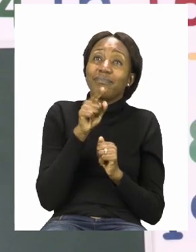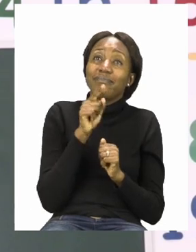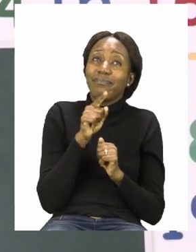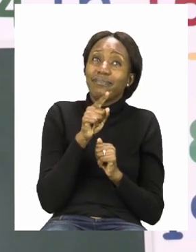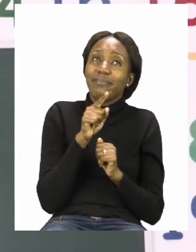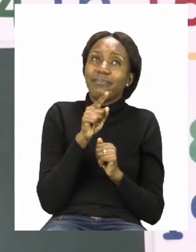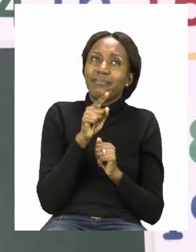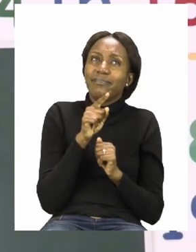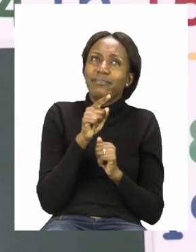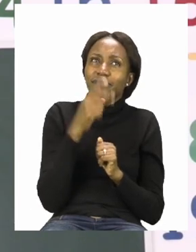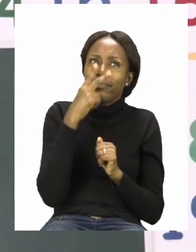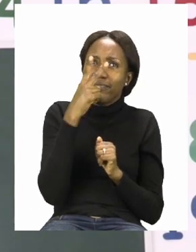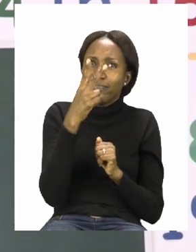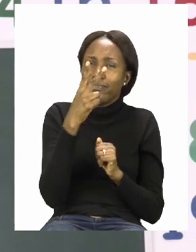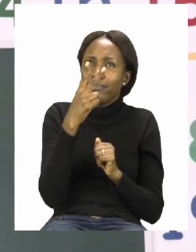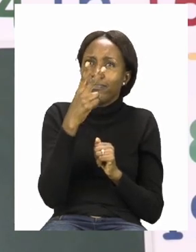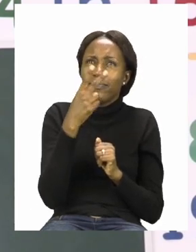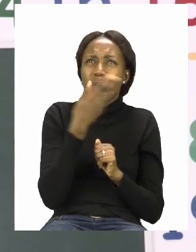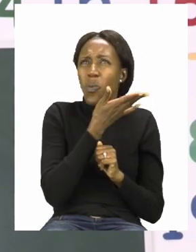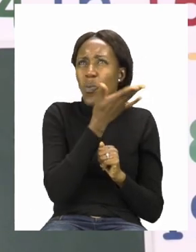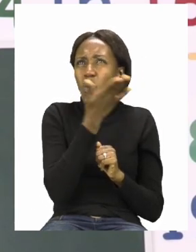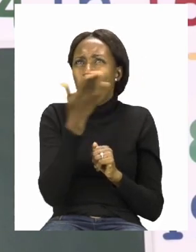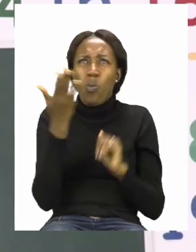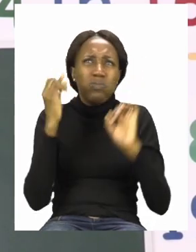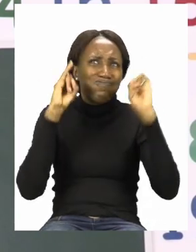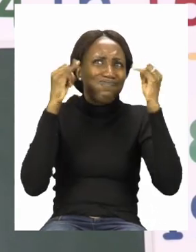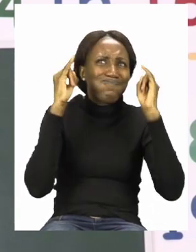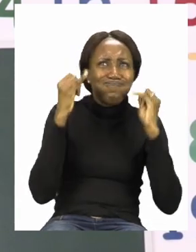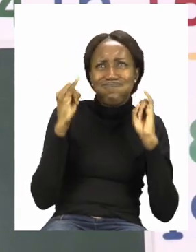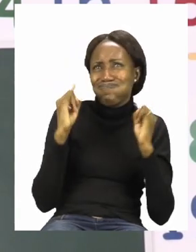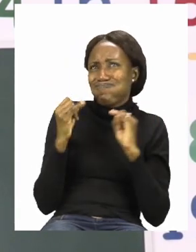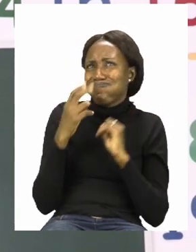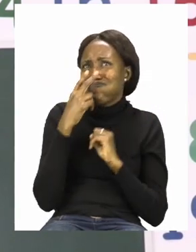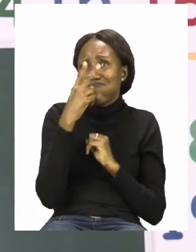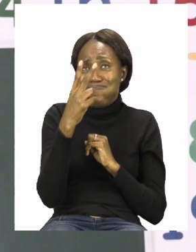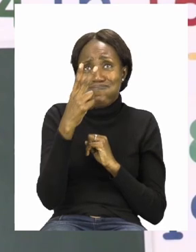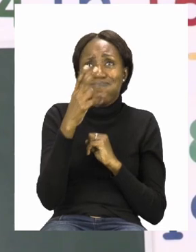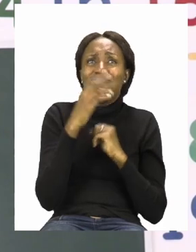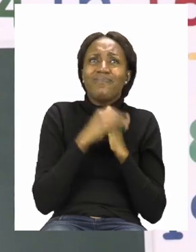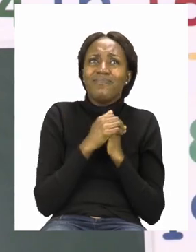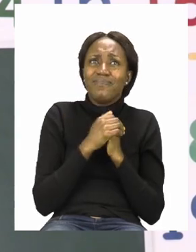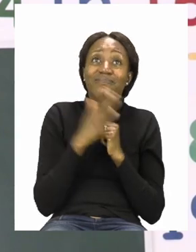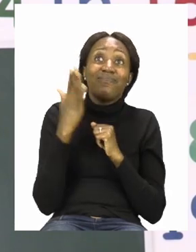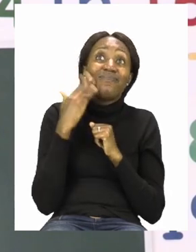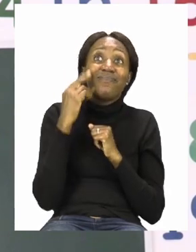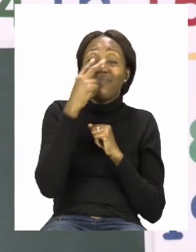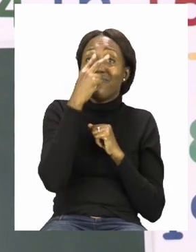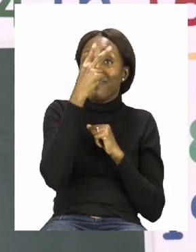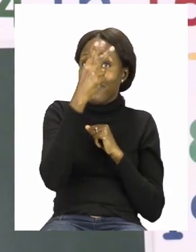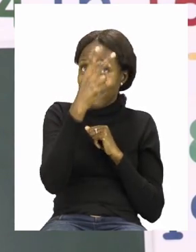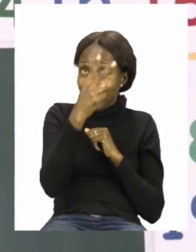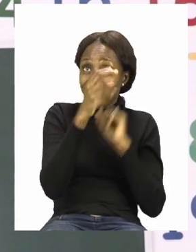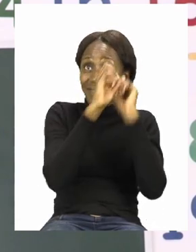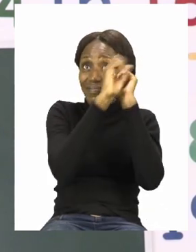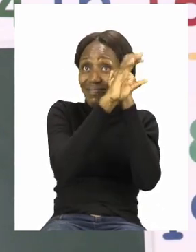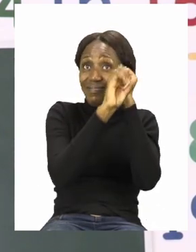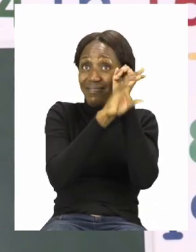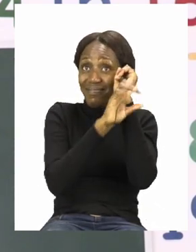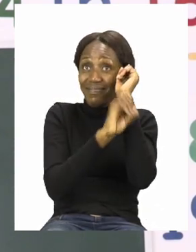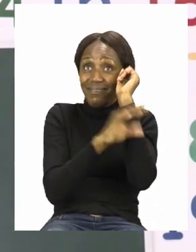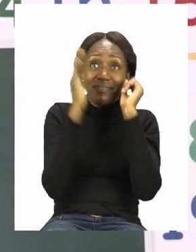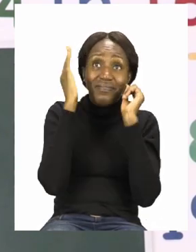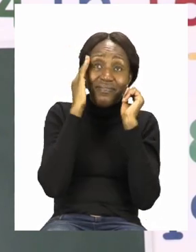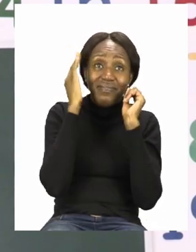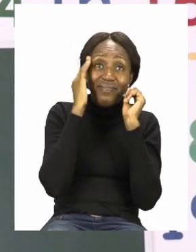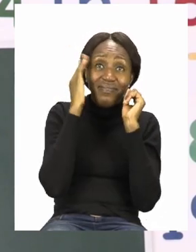see all over our cities and towns. So the next time you see a traffic light you know that